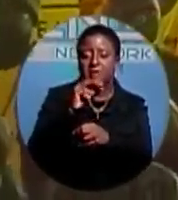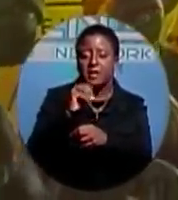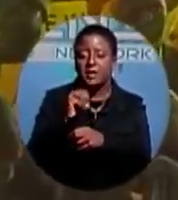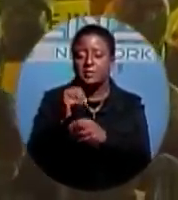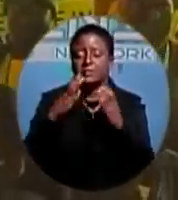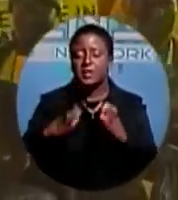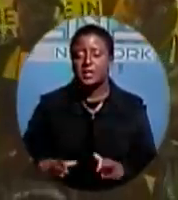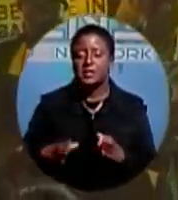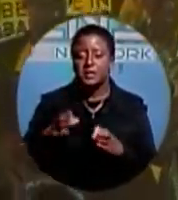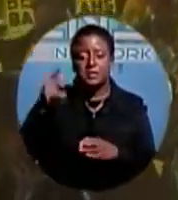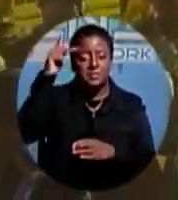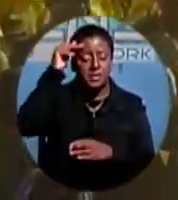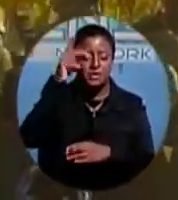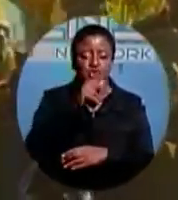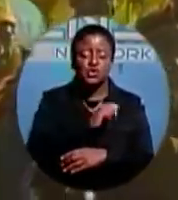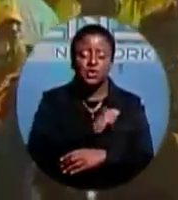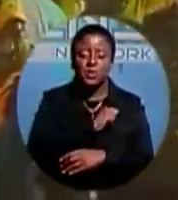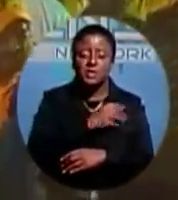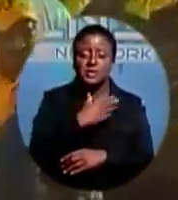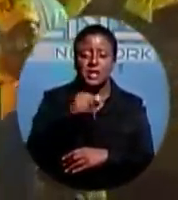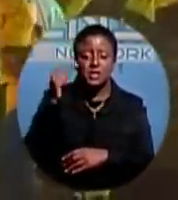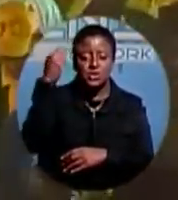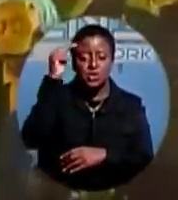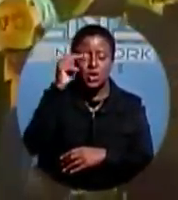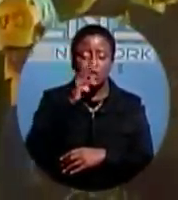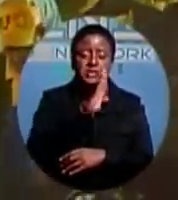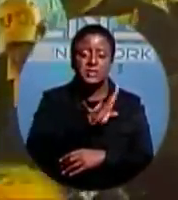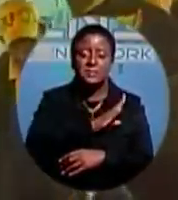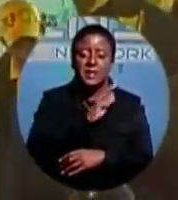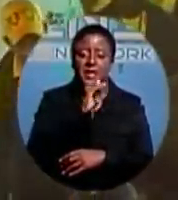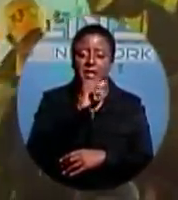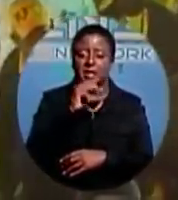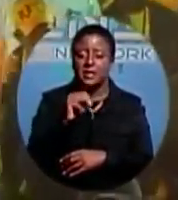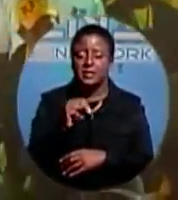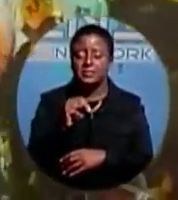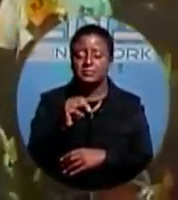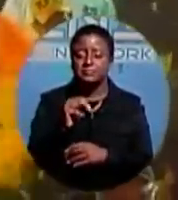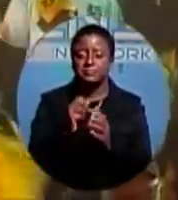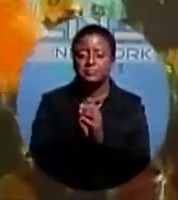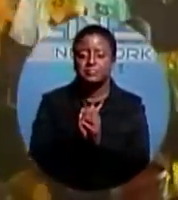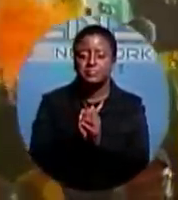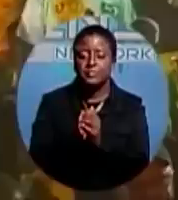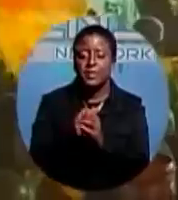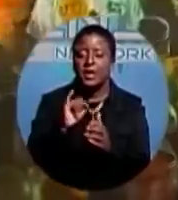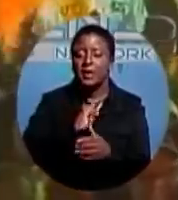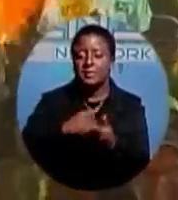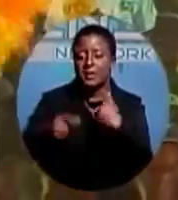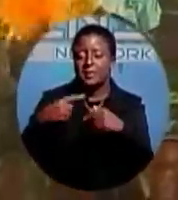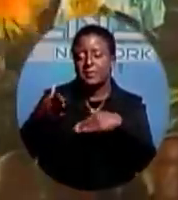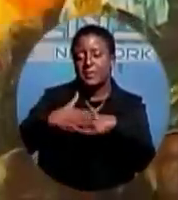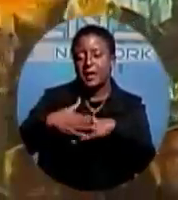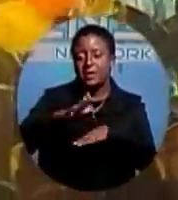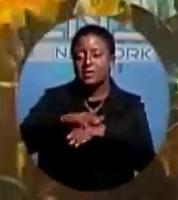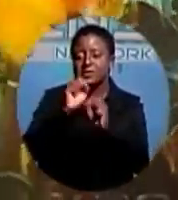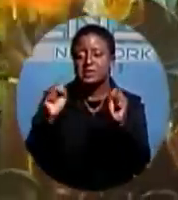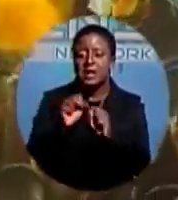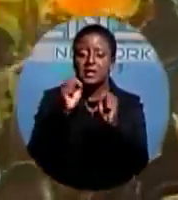Tranquist and Norris Bain. Tell them, I'm coming back Saturday night.